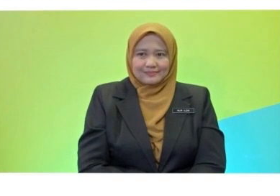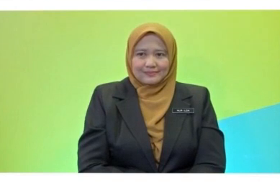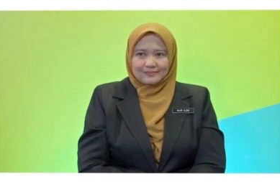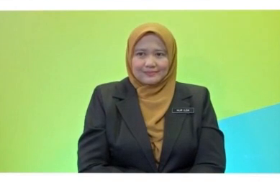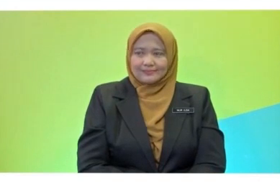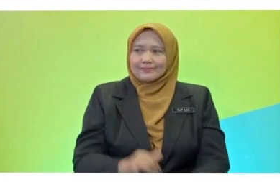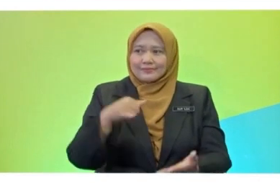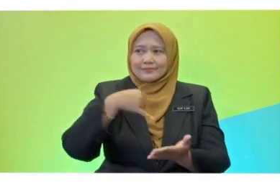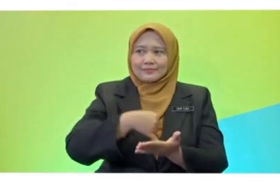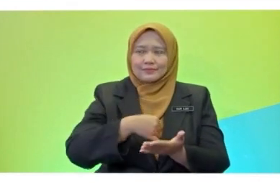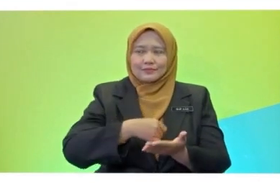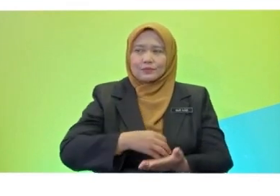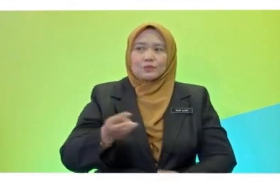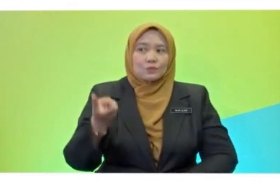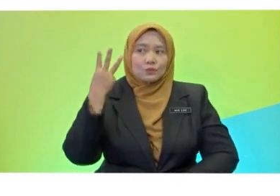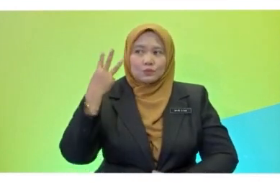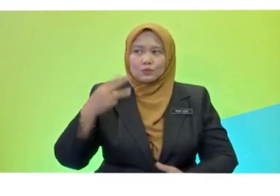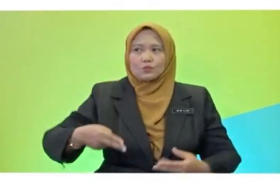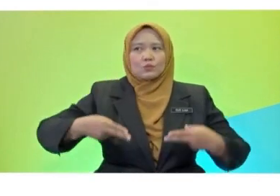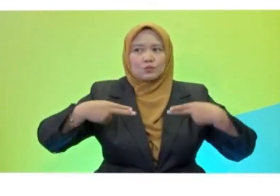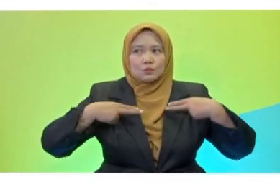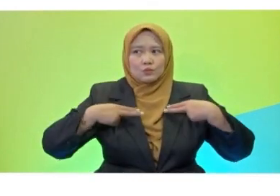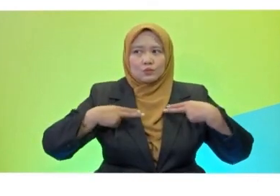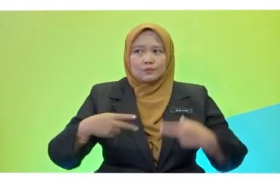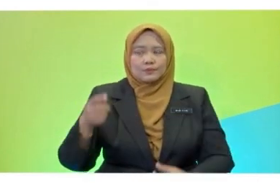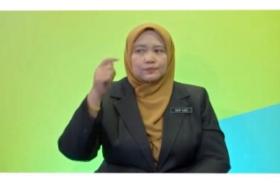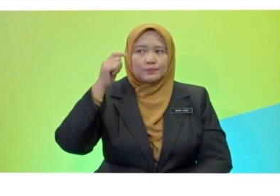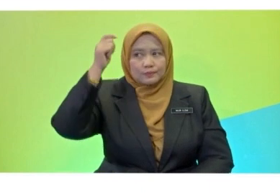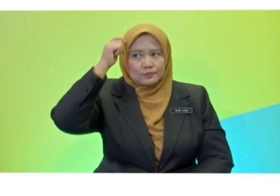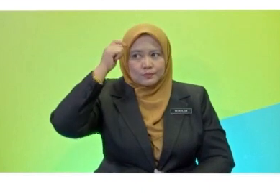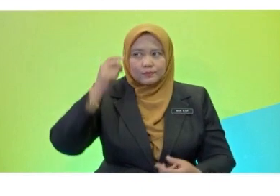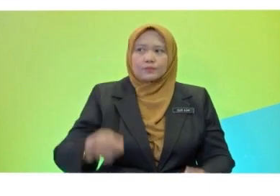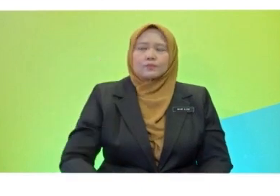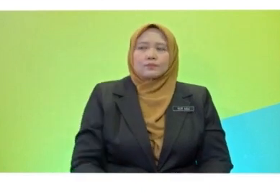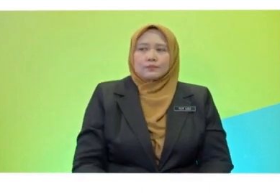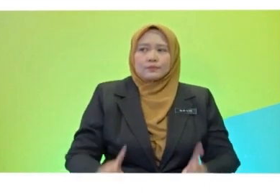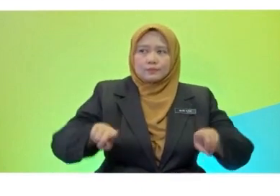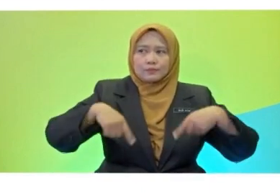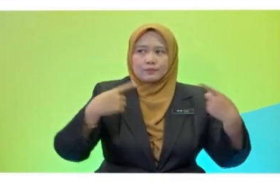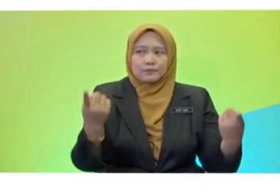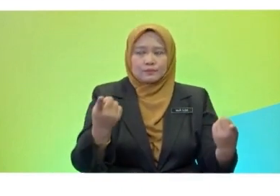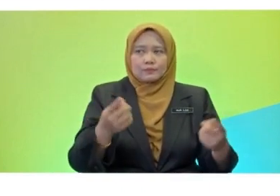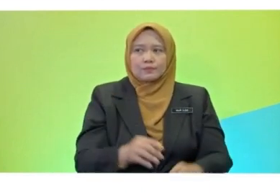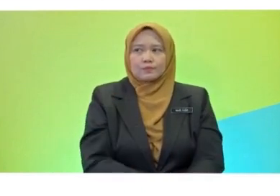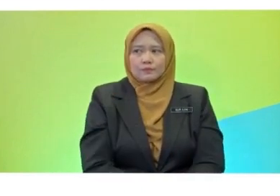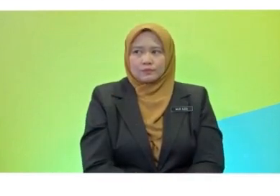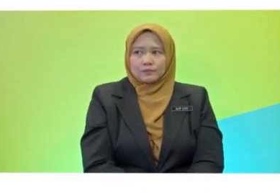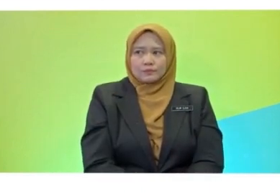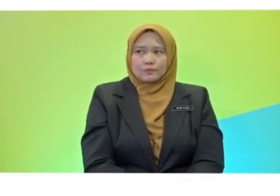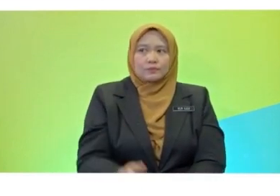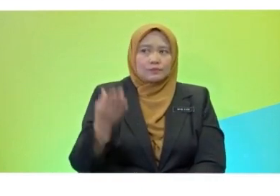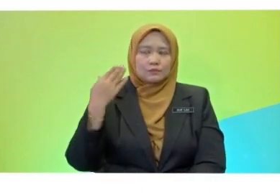It was holiday. Tan went to the zoo, fed the giraffes, watched the elephants